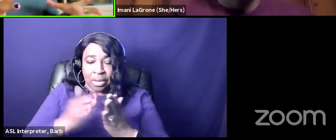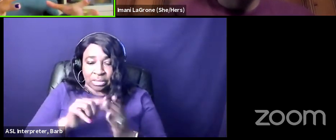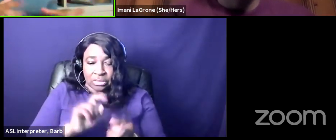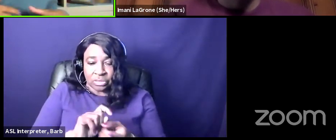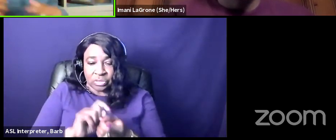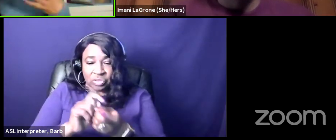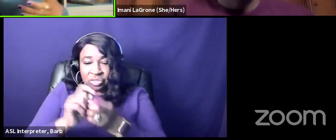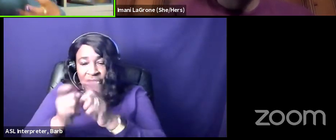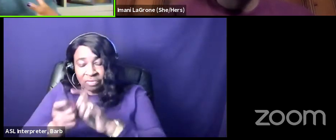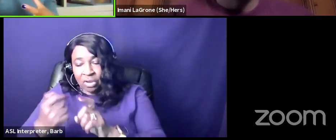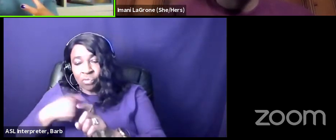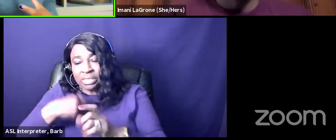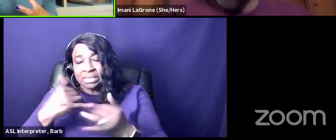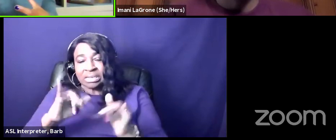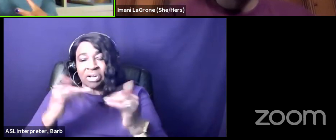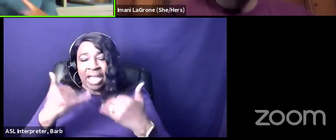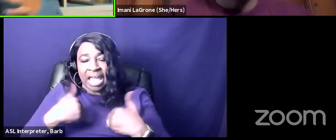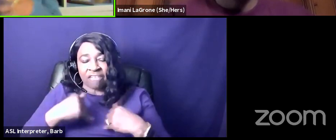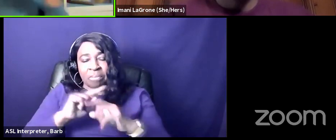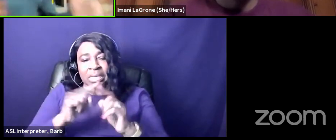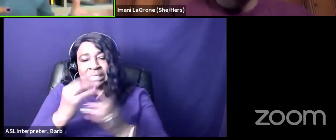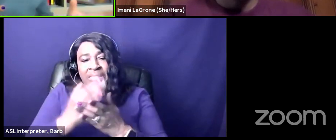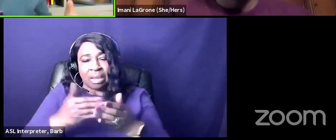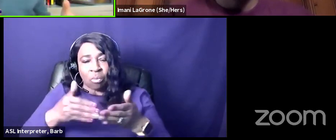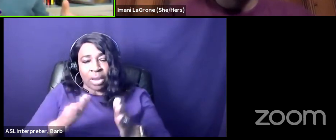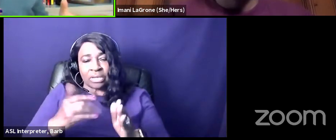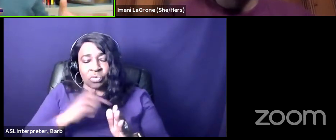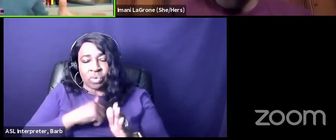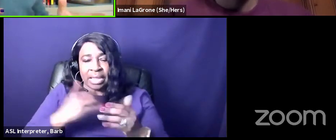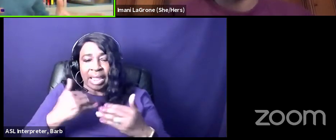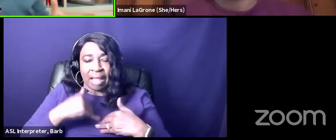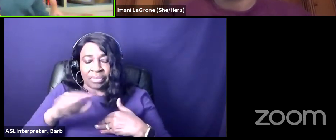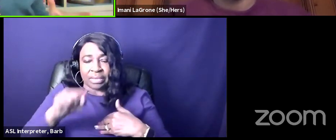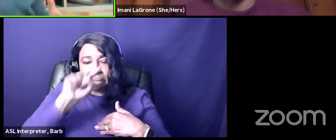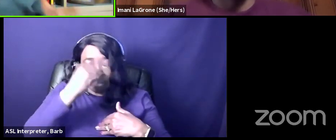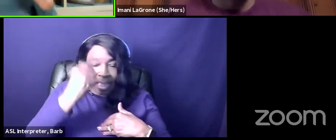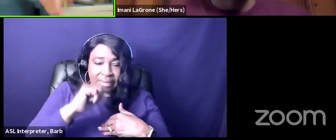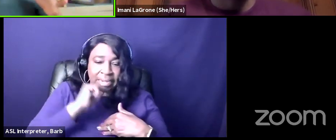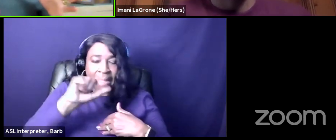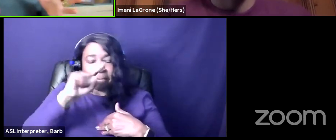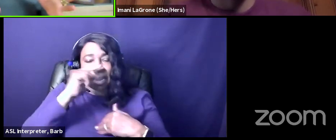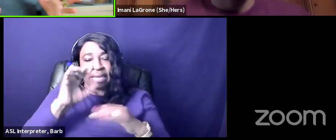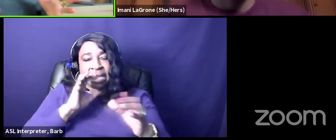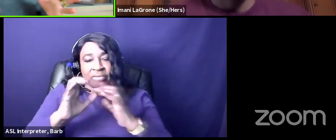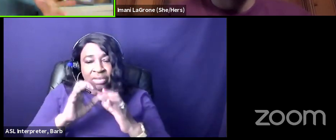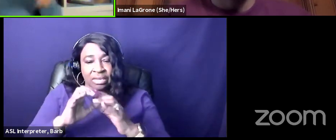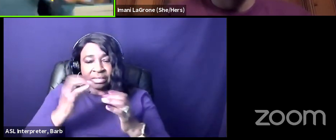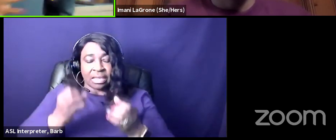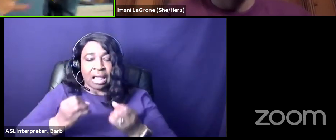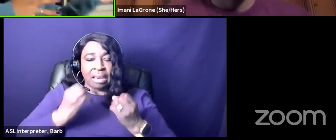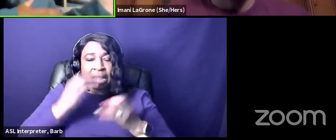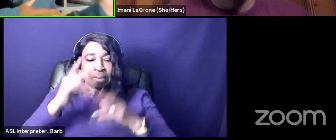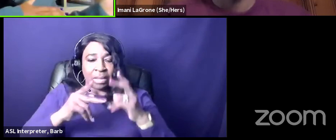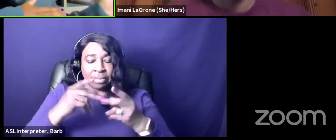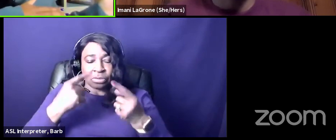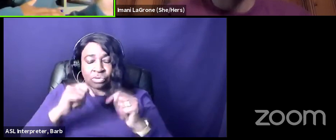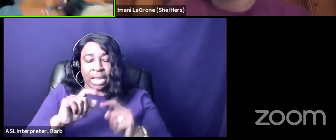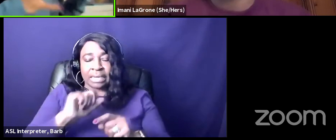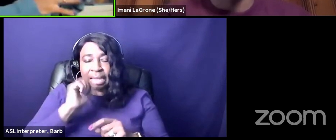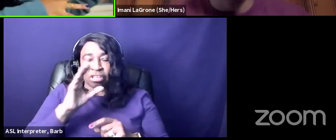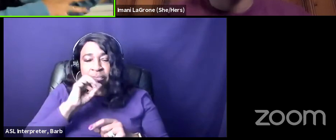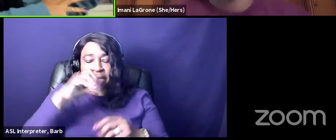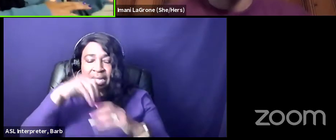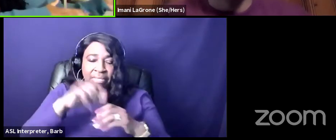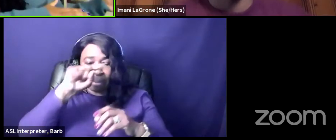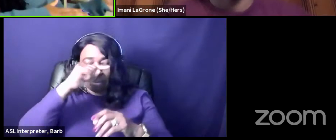still have that but i think in some ways we also have this black non-black conversation where it's like there are a lot of people who are trying to not be in the black category